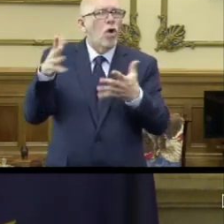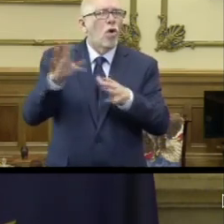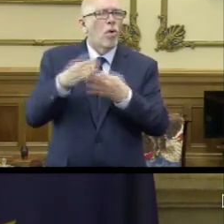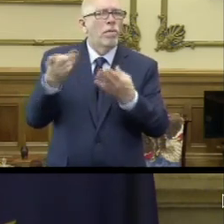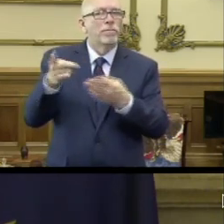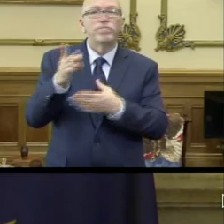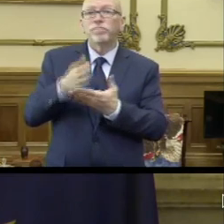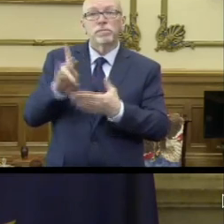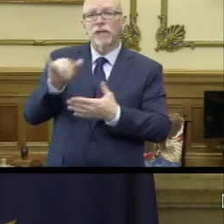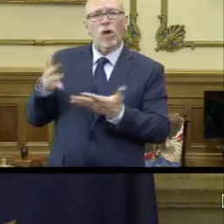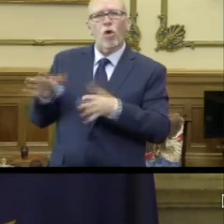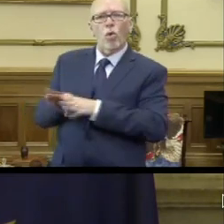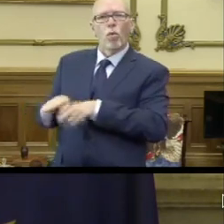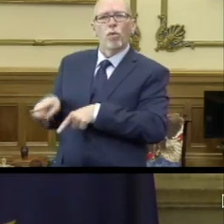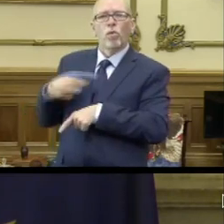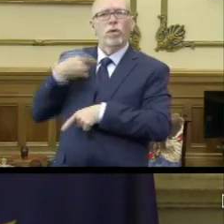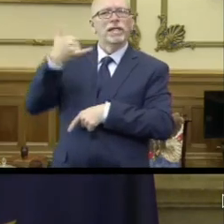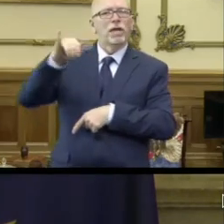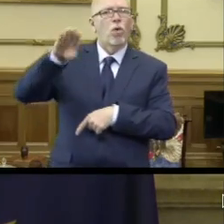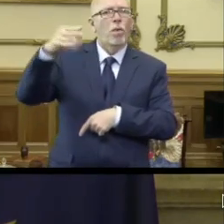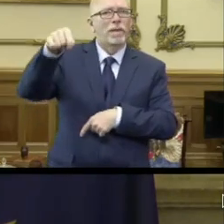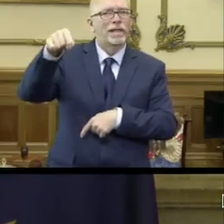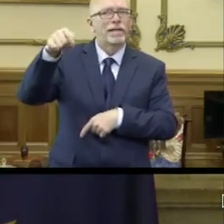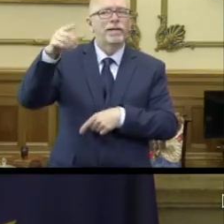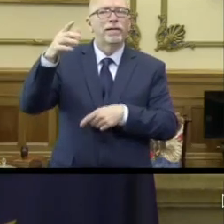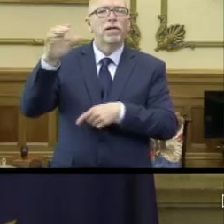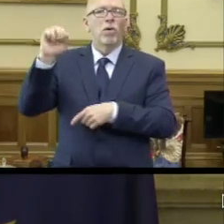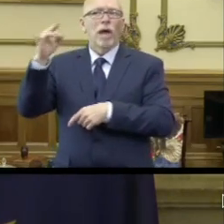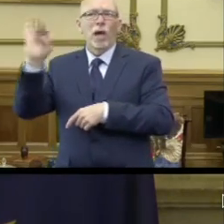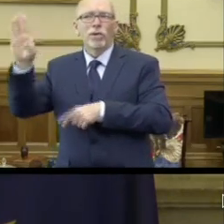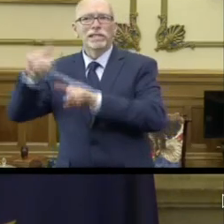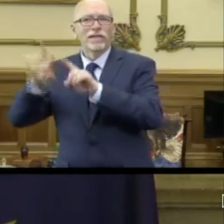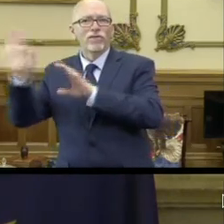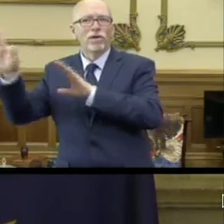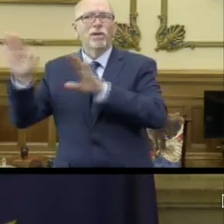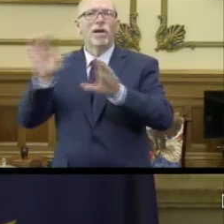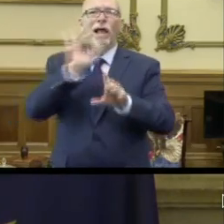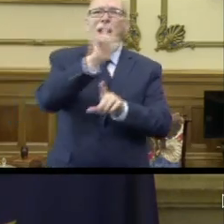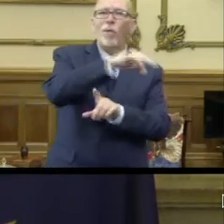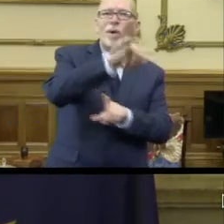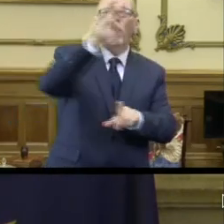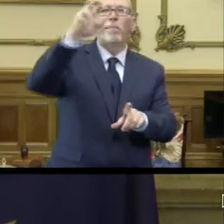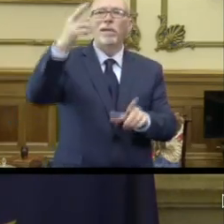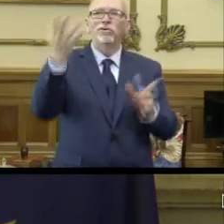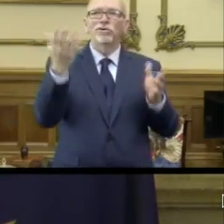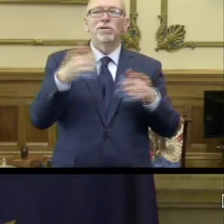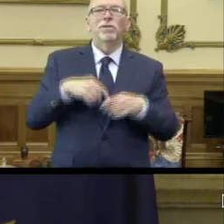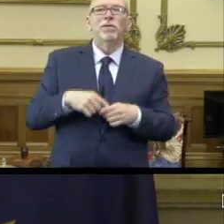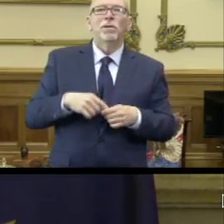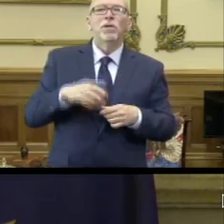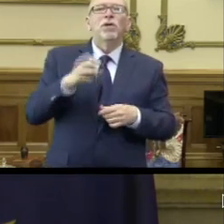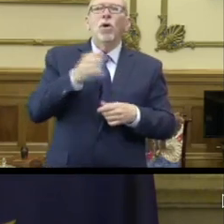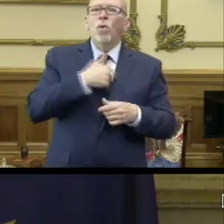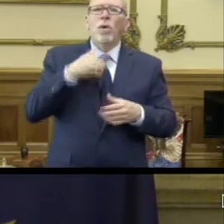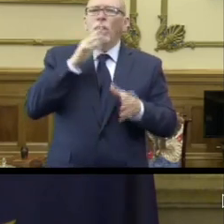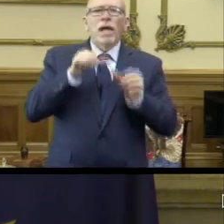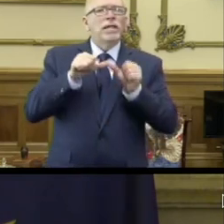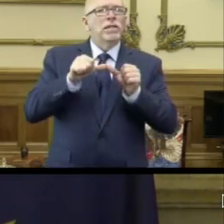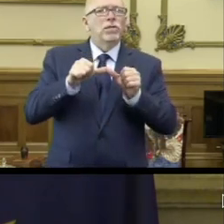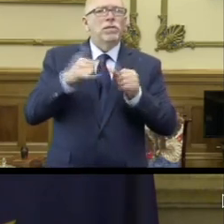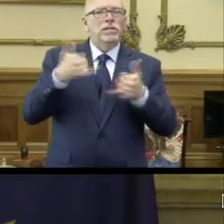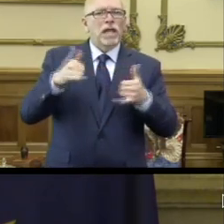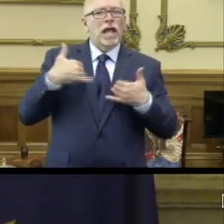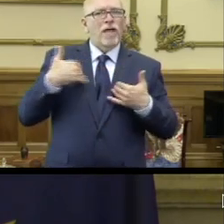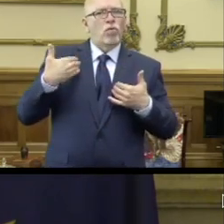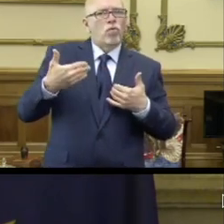Kentucky hasn't been for some weeks now or Ohio or Illinois or Michigan for that matter. And so we'll continue to have these